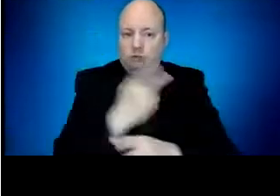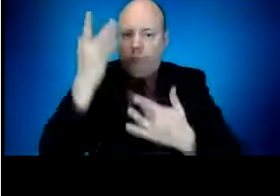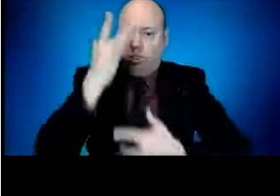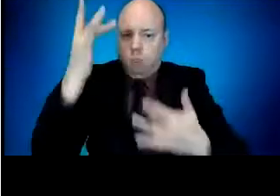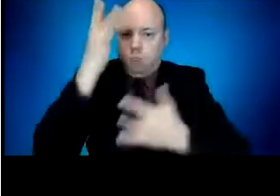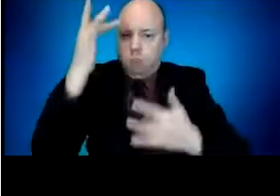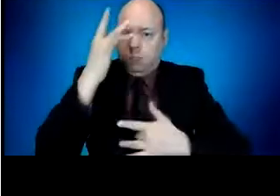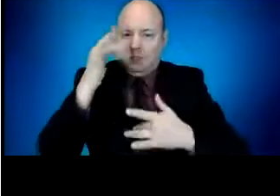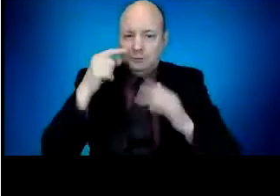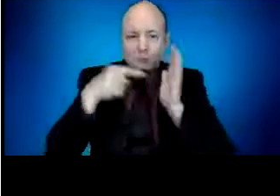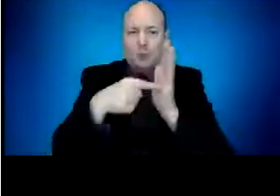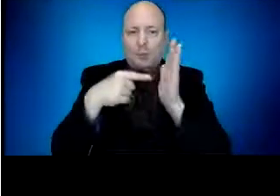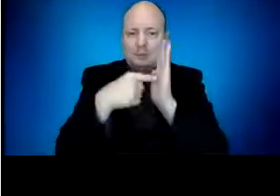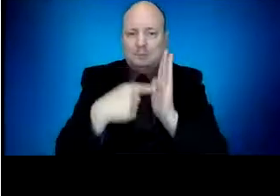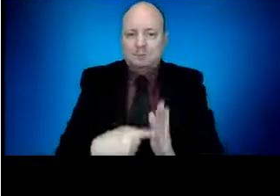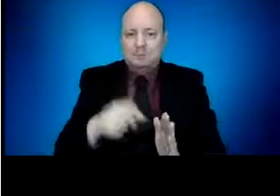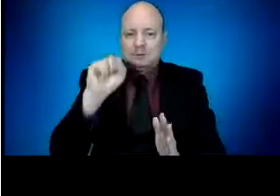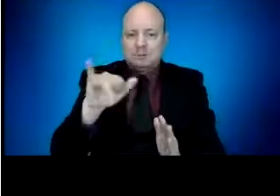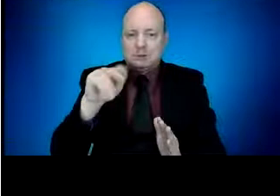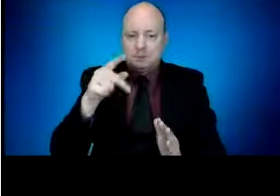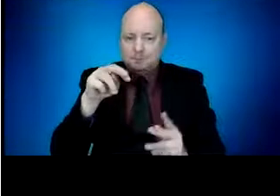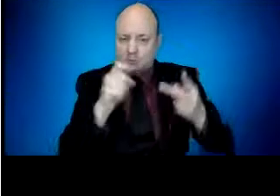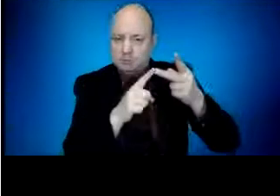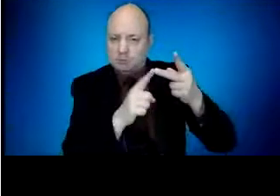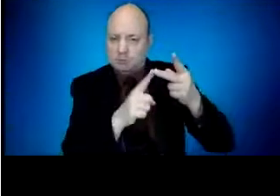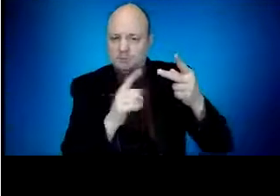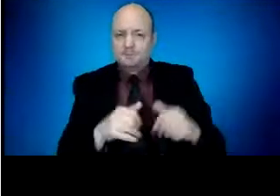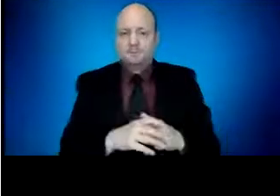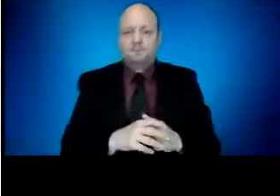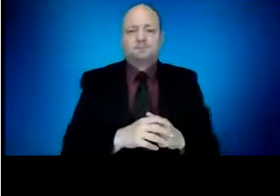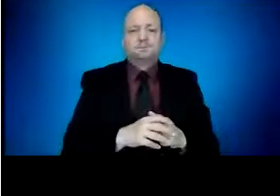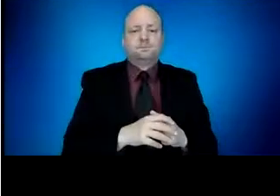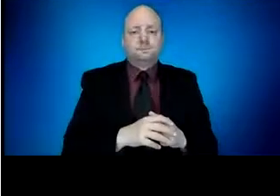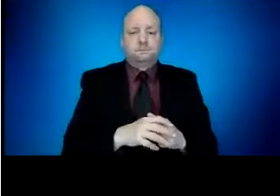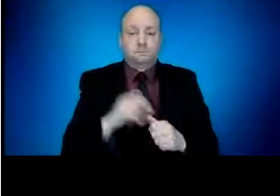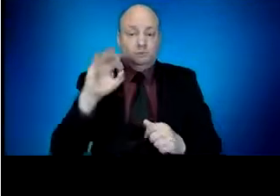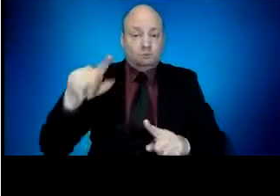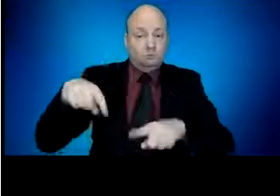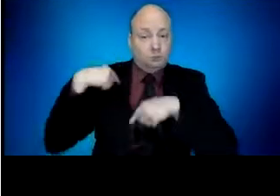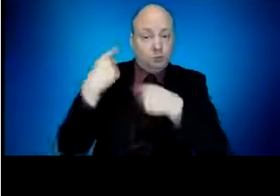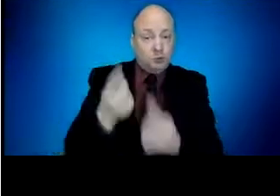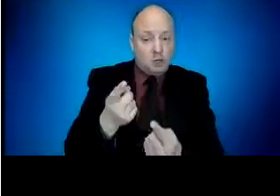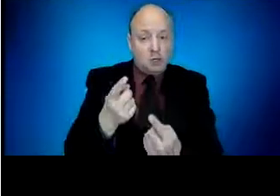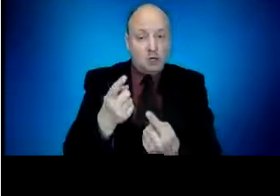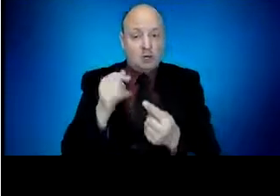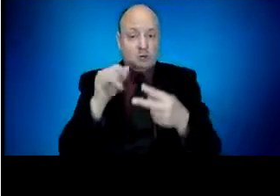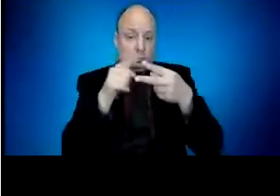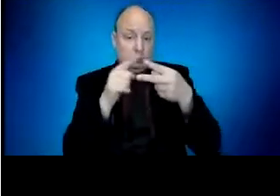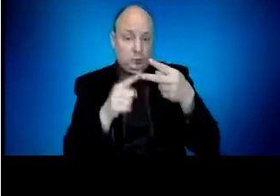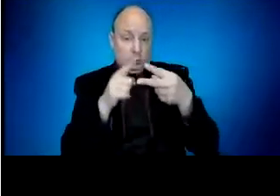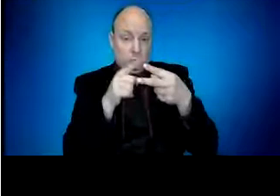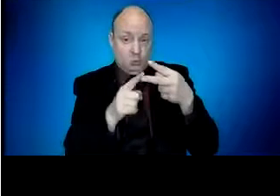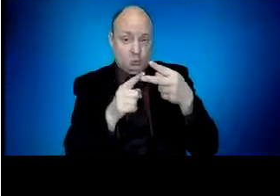To date, OHA has reported 18 cases of variants of either interest or concern, and we'll be adding a